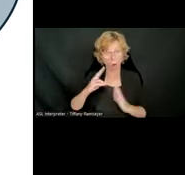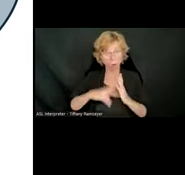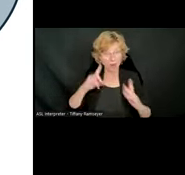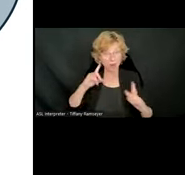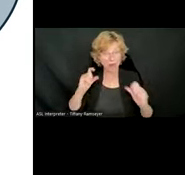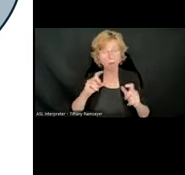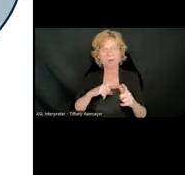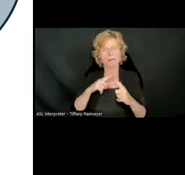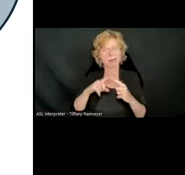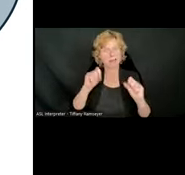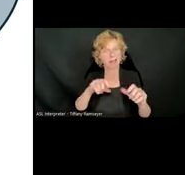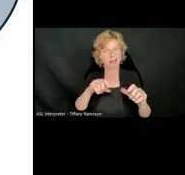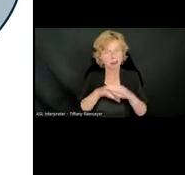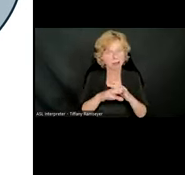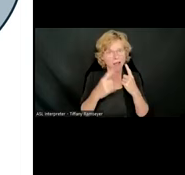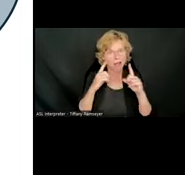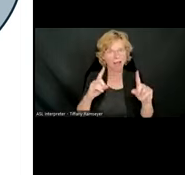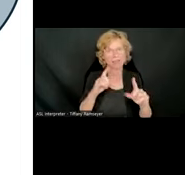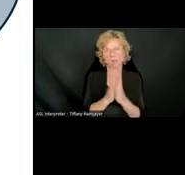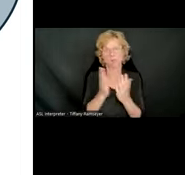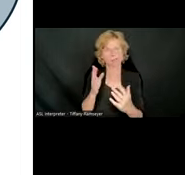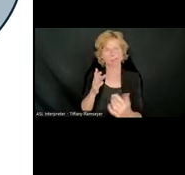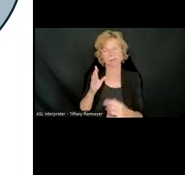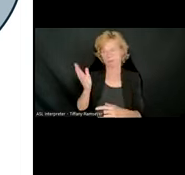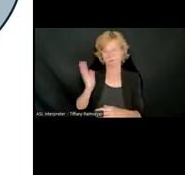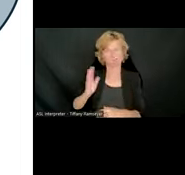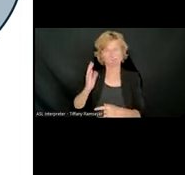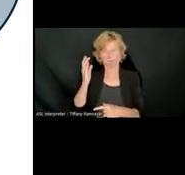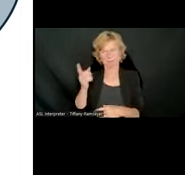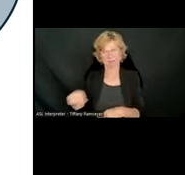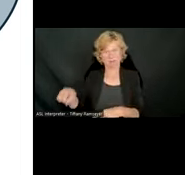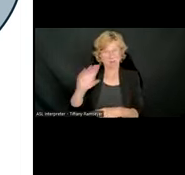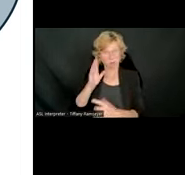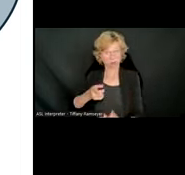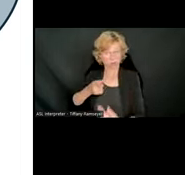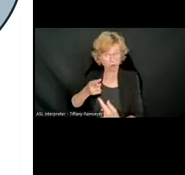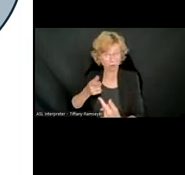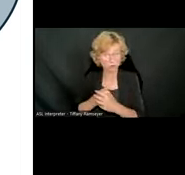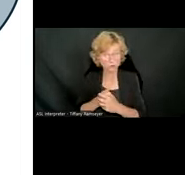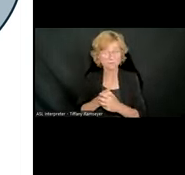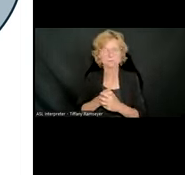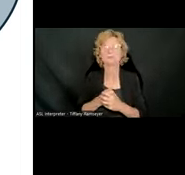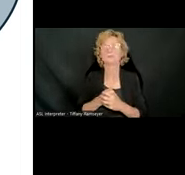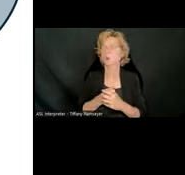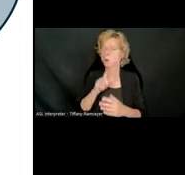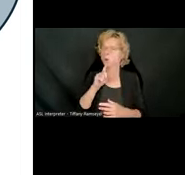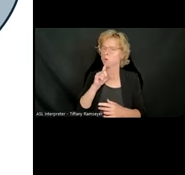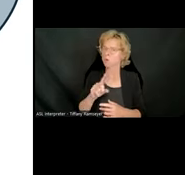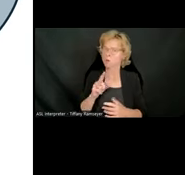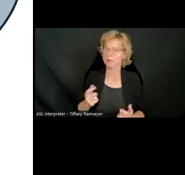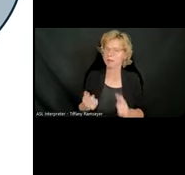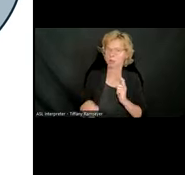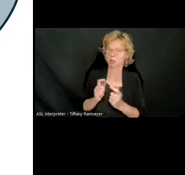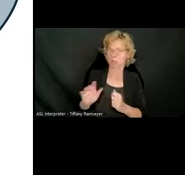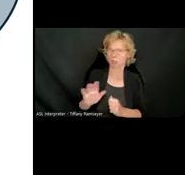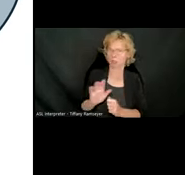otherwise be hard too hard for them to read. Another user says, this was a life changer for my dyslexic